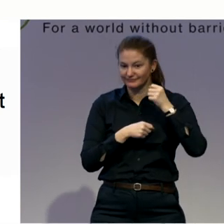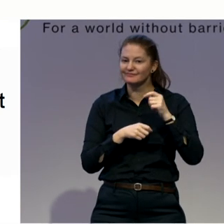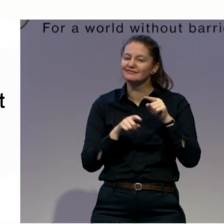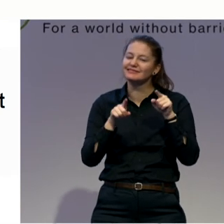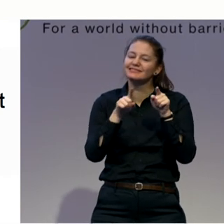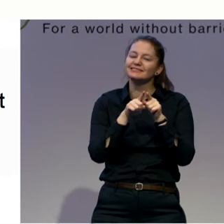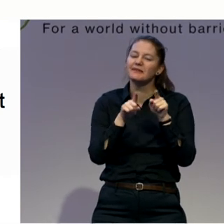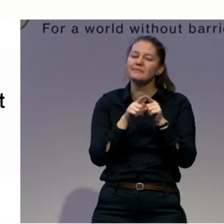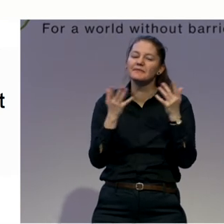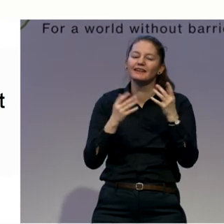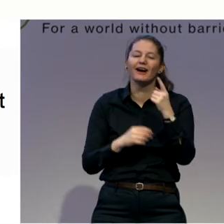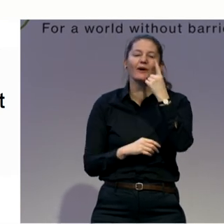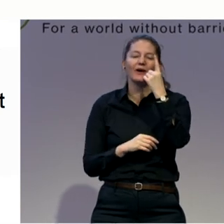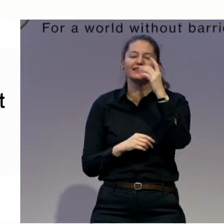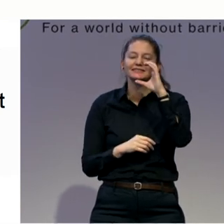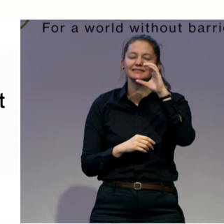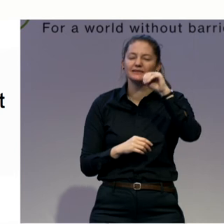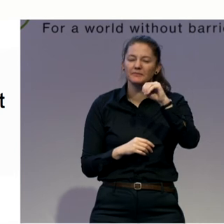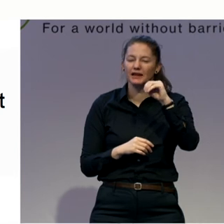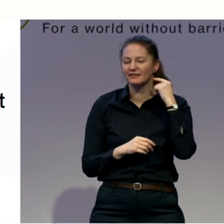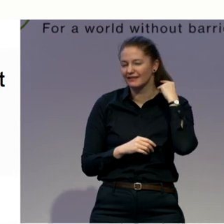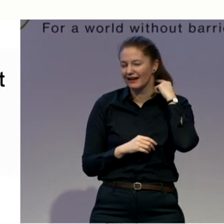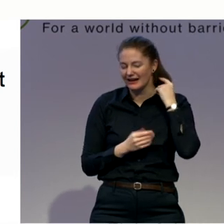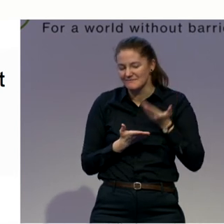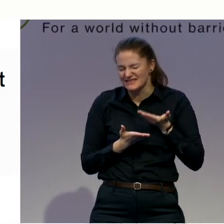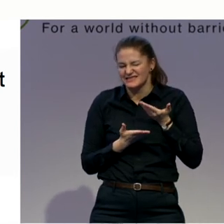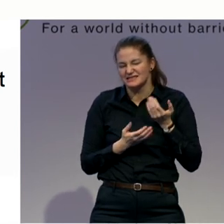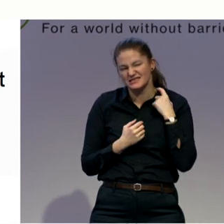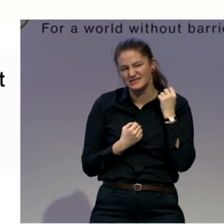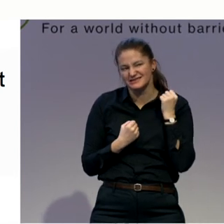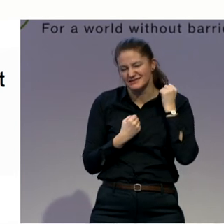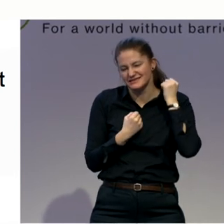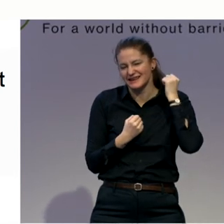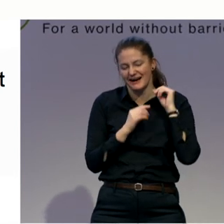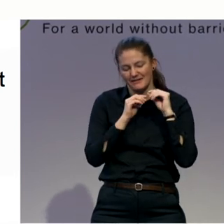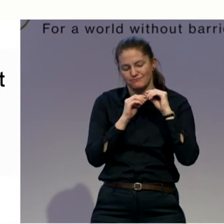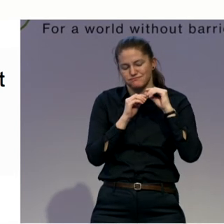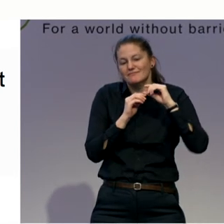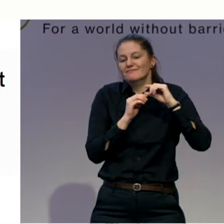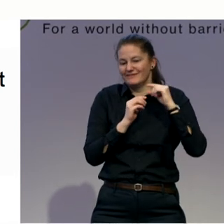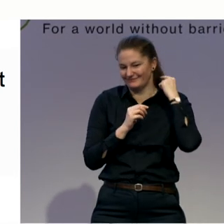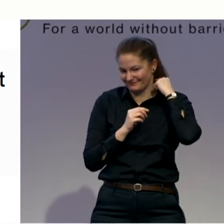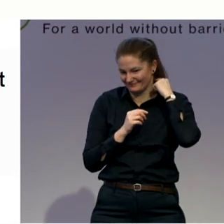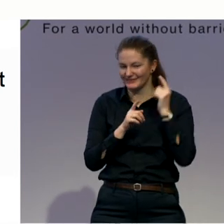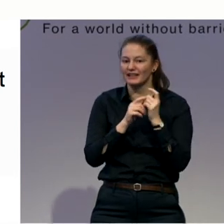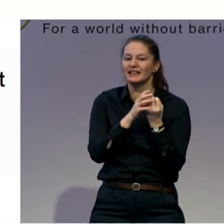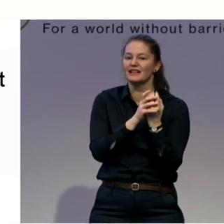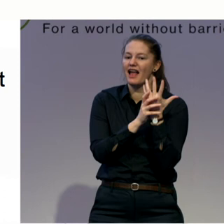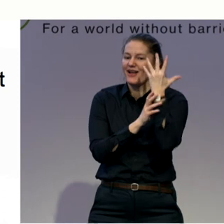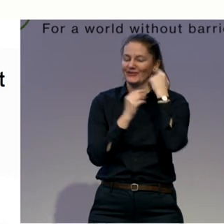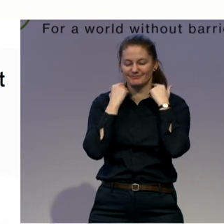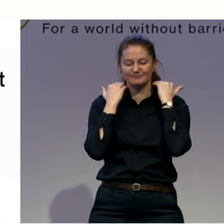Just imagine. You are higher. You are growing. And come back. The last one. Let's do it. The head nod.